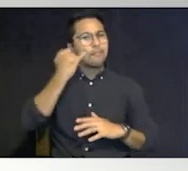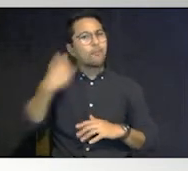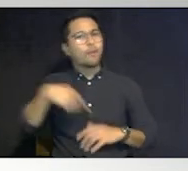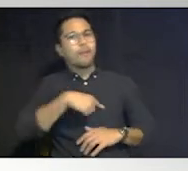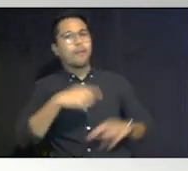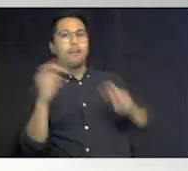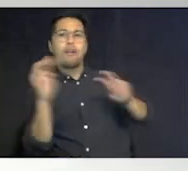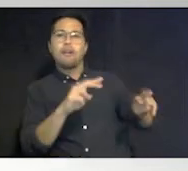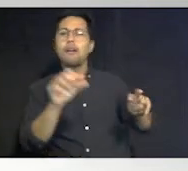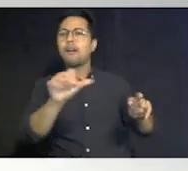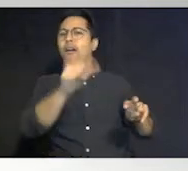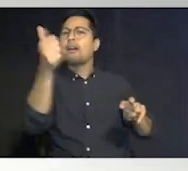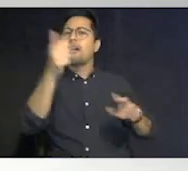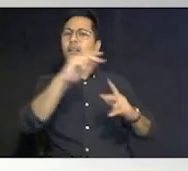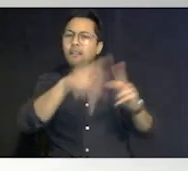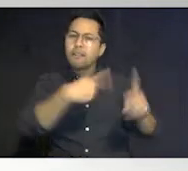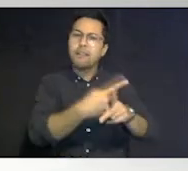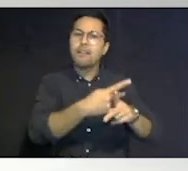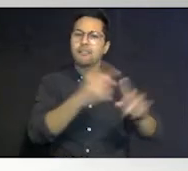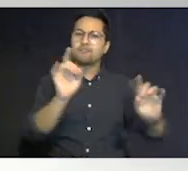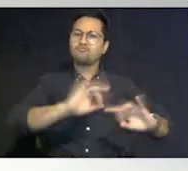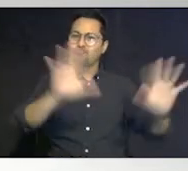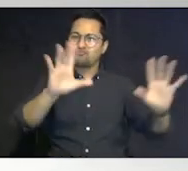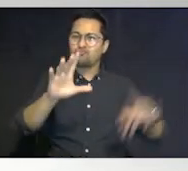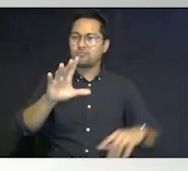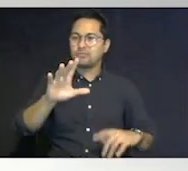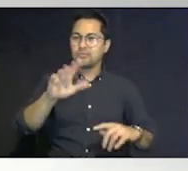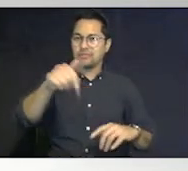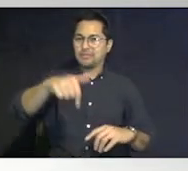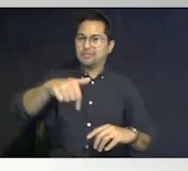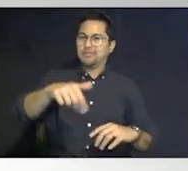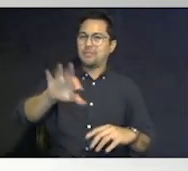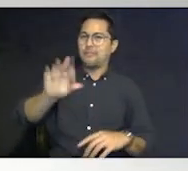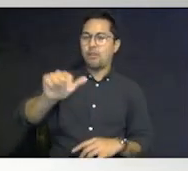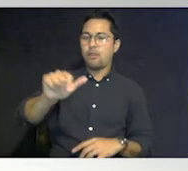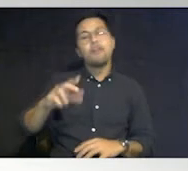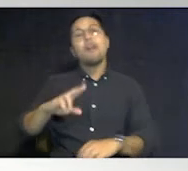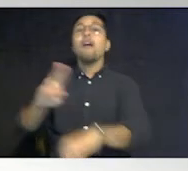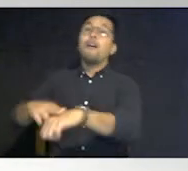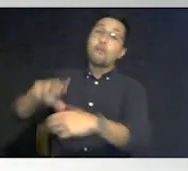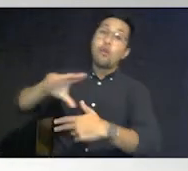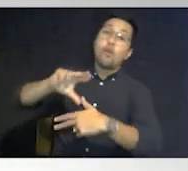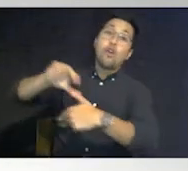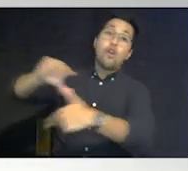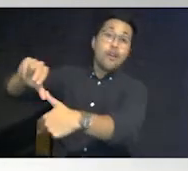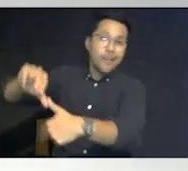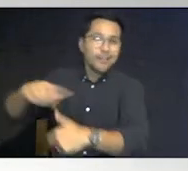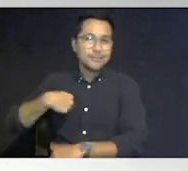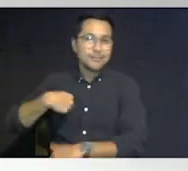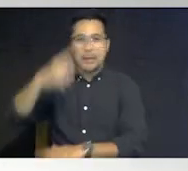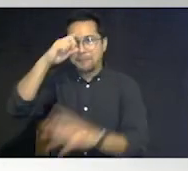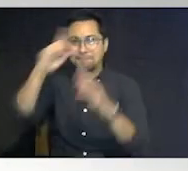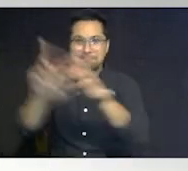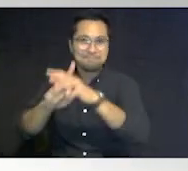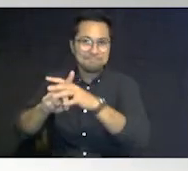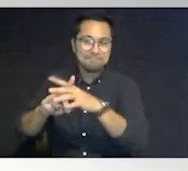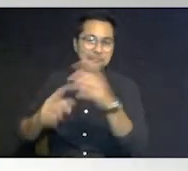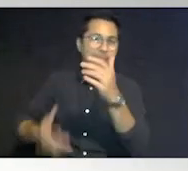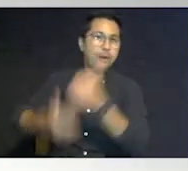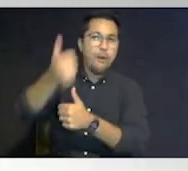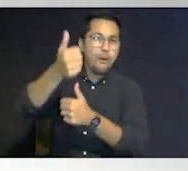that we see here in Florida and of course hurricanes are what we think about most because that could be the most